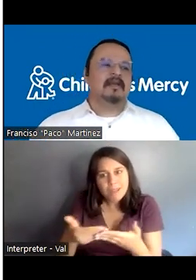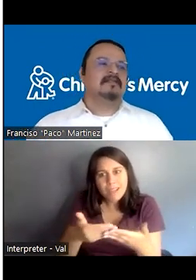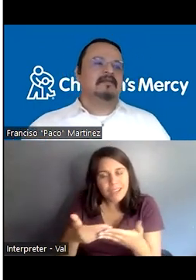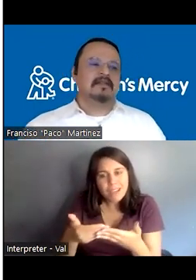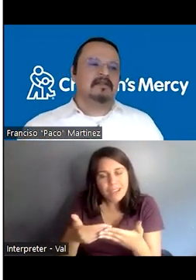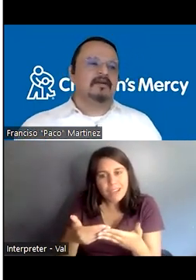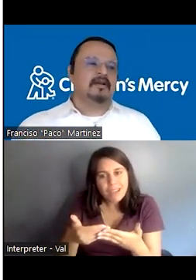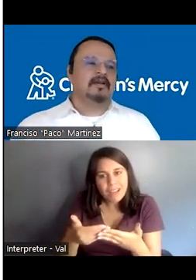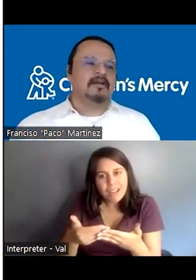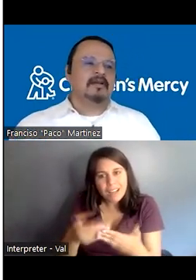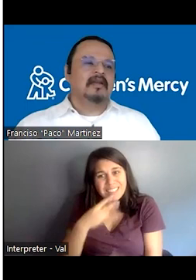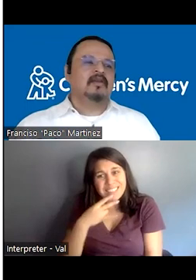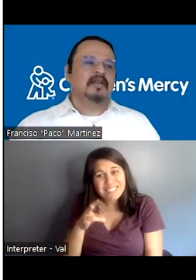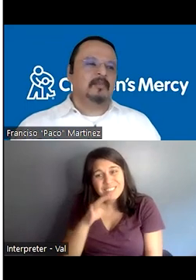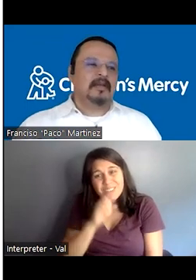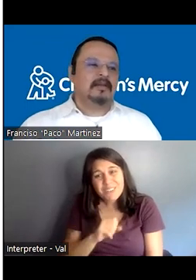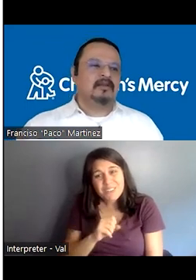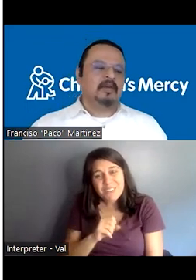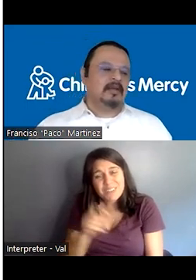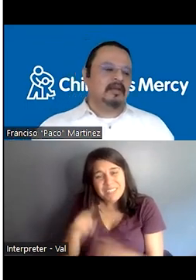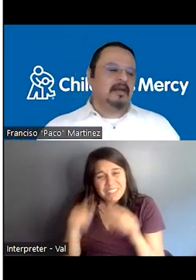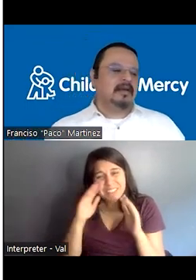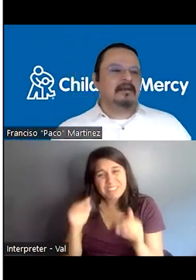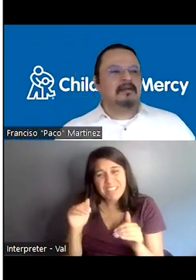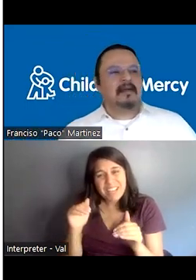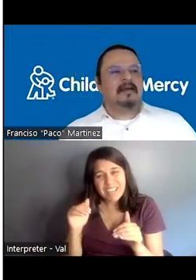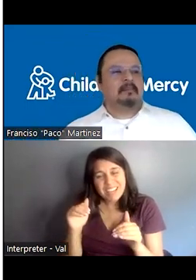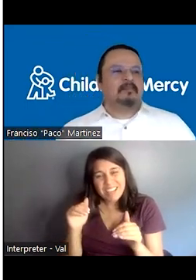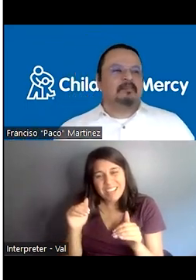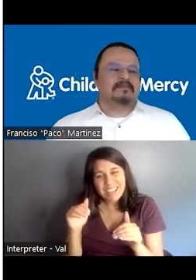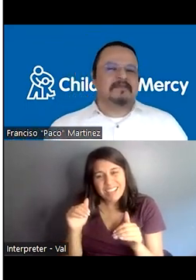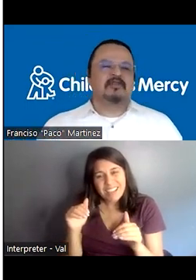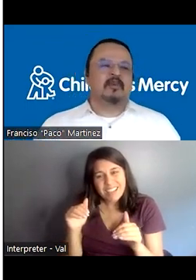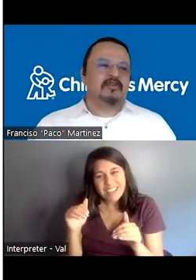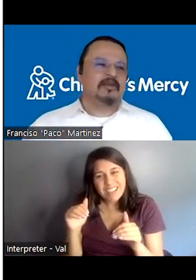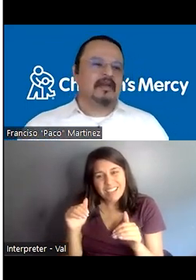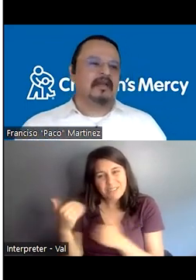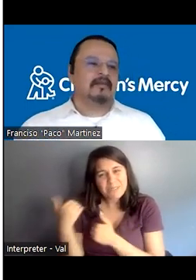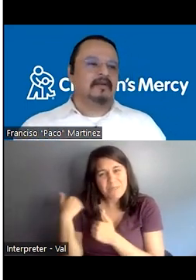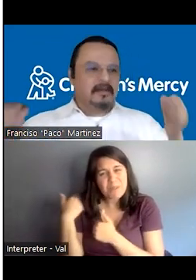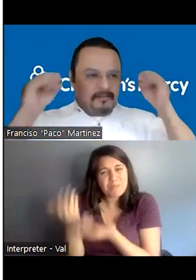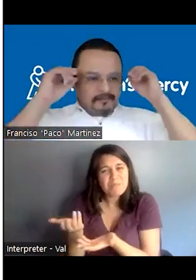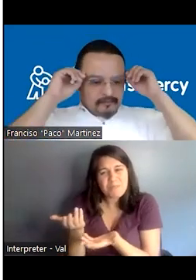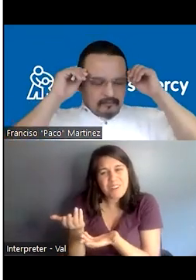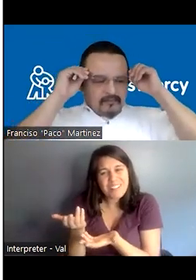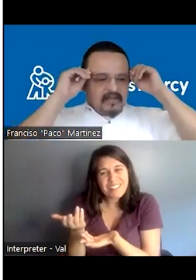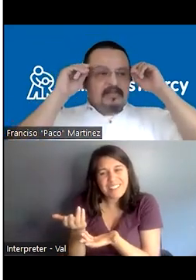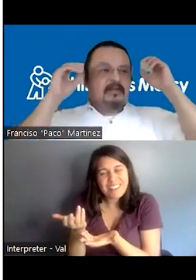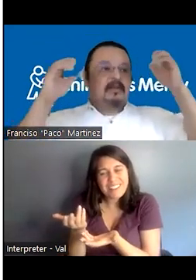obviously 70 year old cannot be expected to be a responsible caregiver, right?